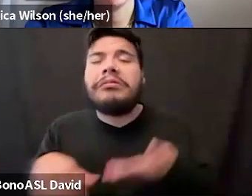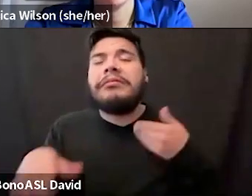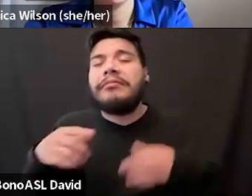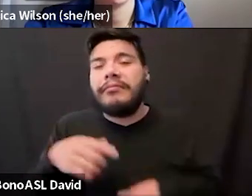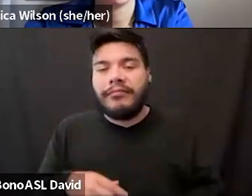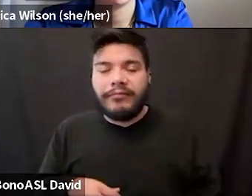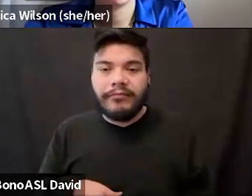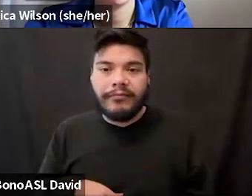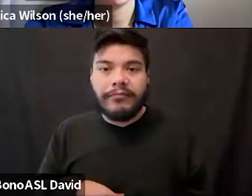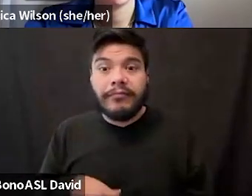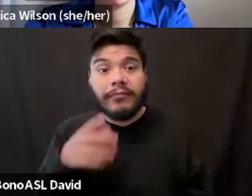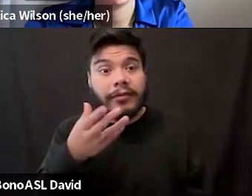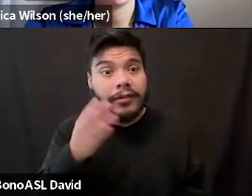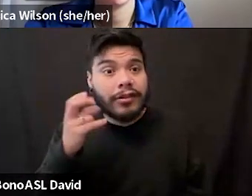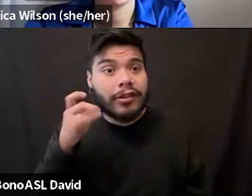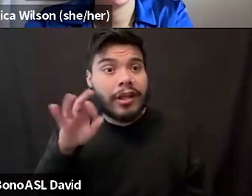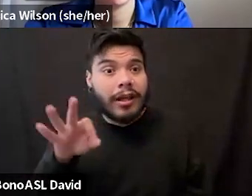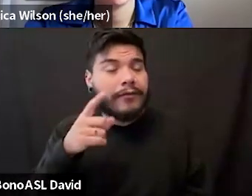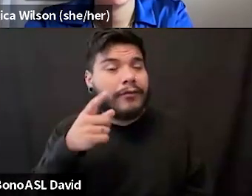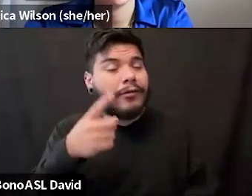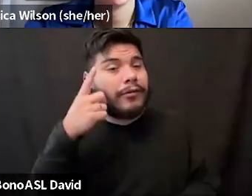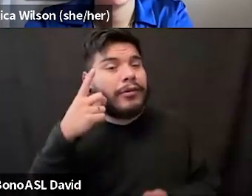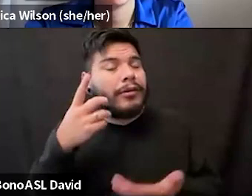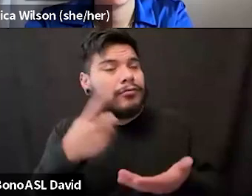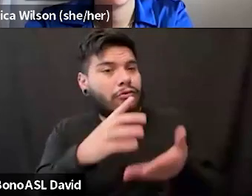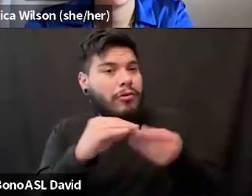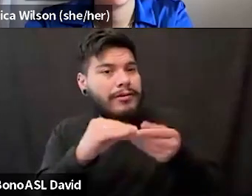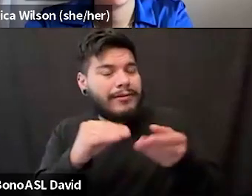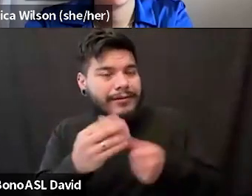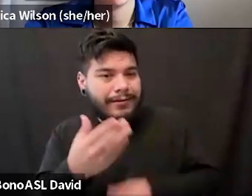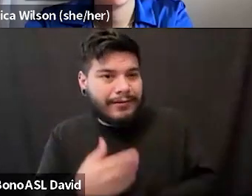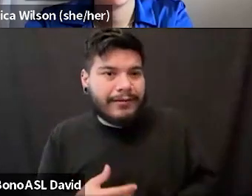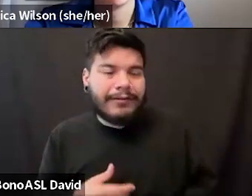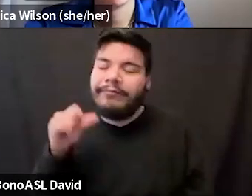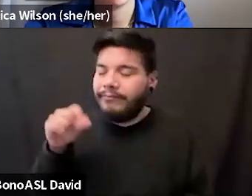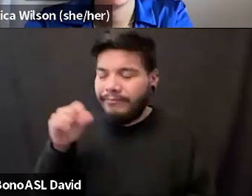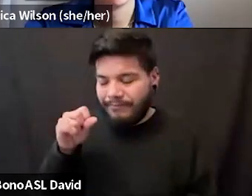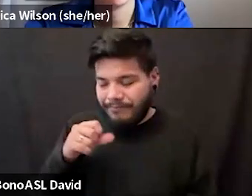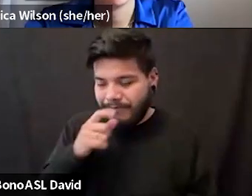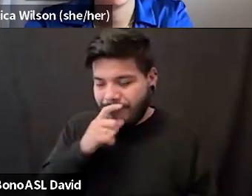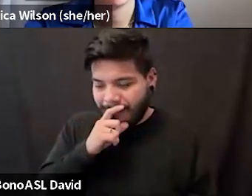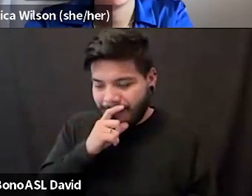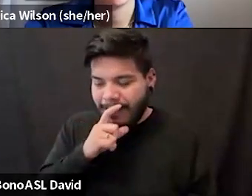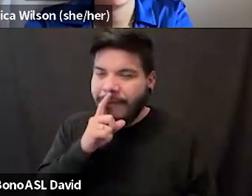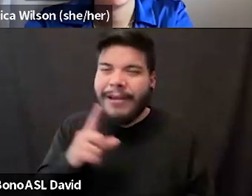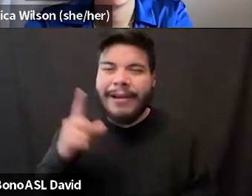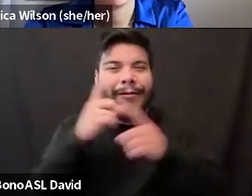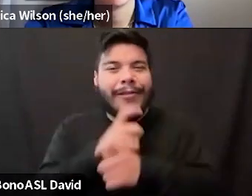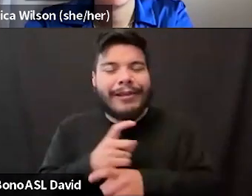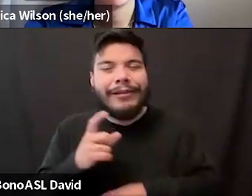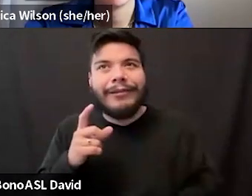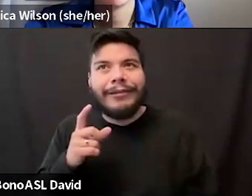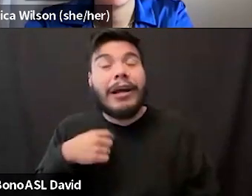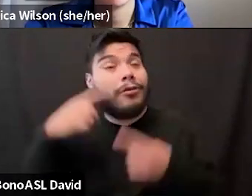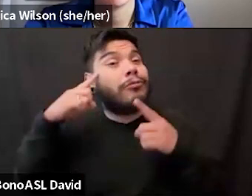the sort of how you feel about being called auntie or mama or any of those terms. Yeah, it's, it's super complicated. Like I, you know, I agree